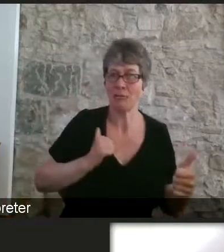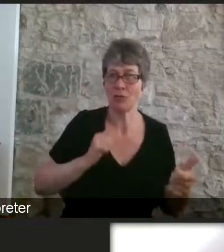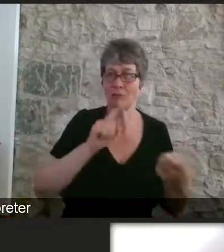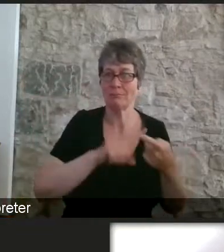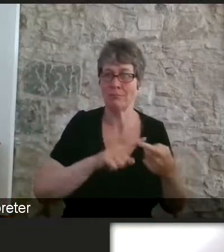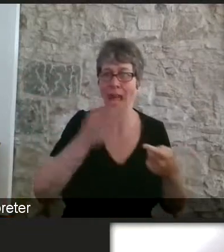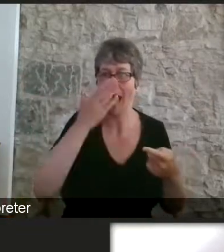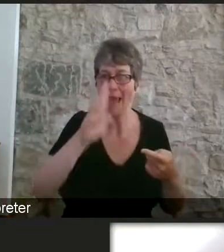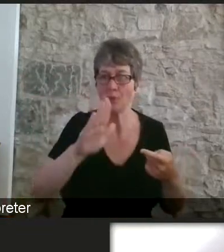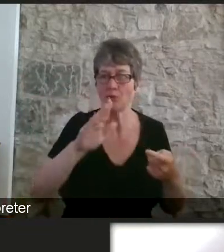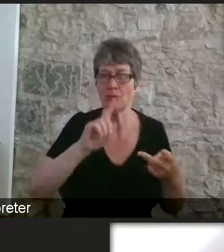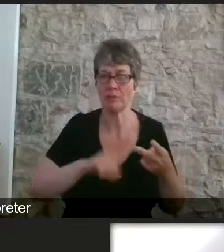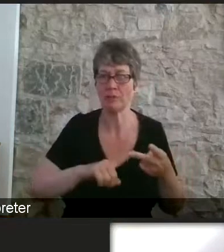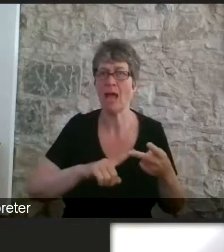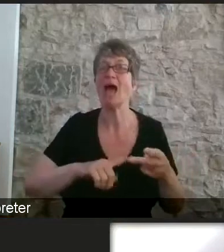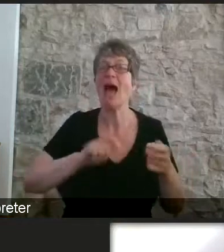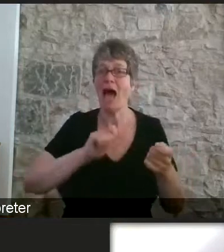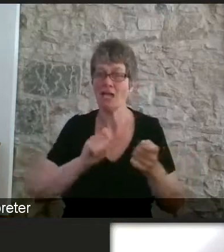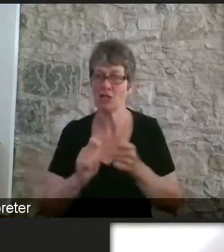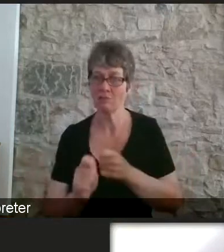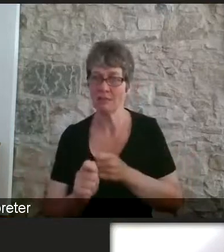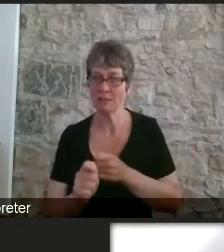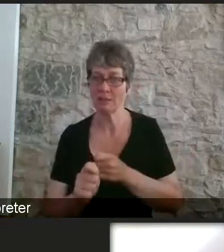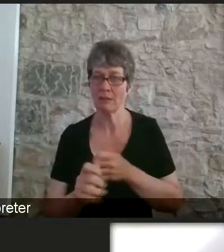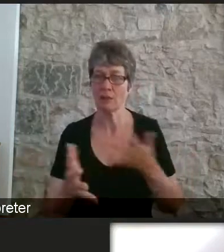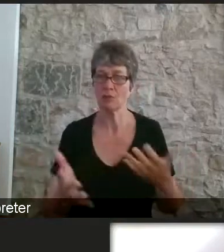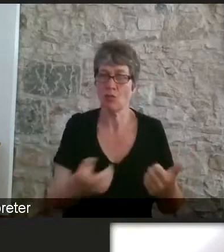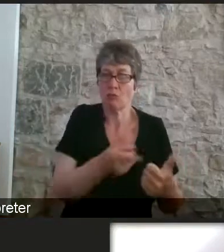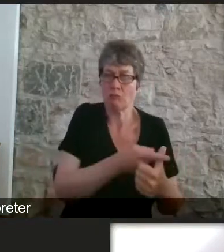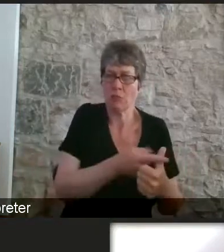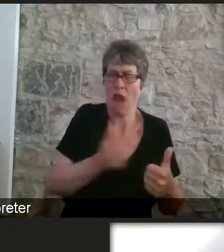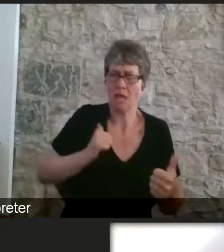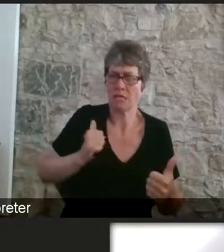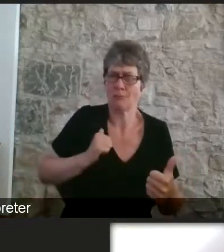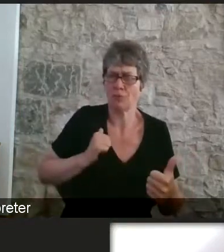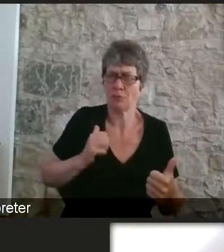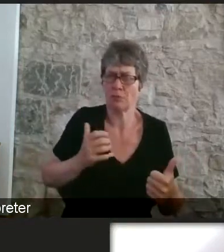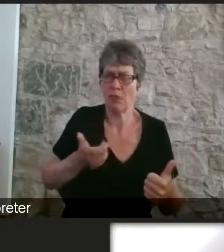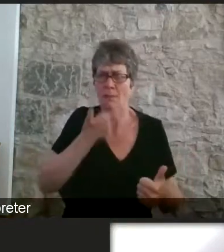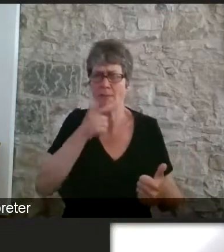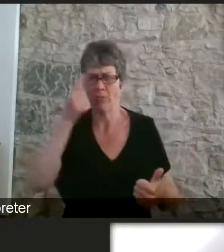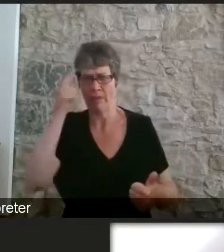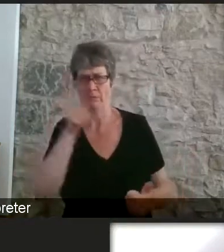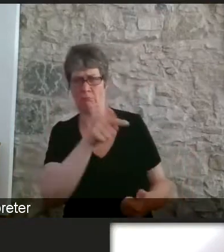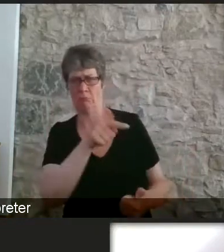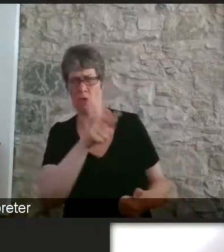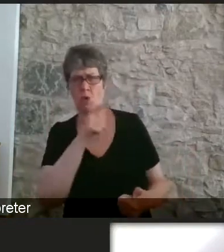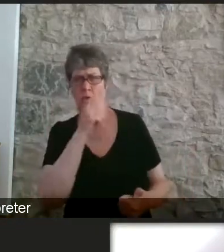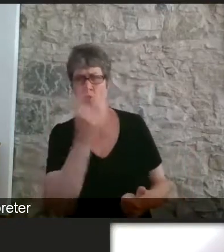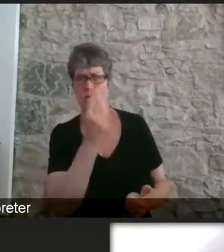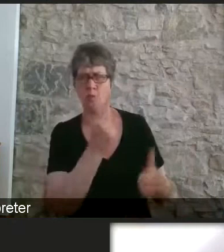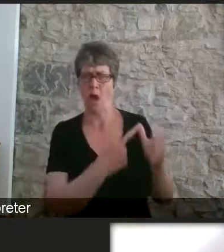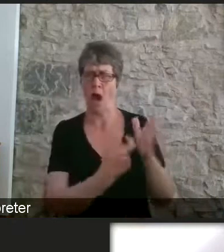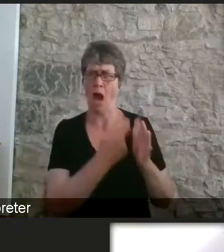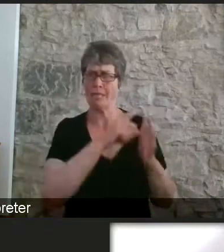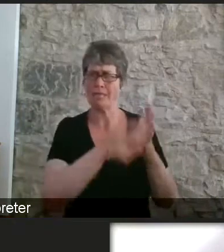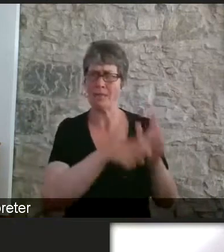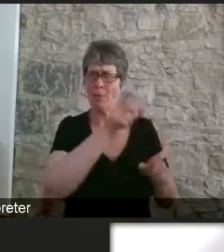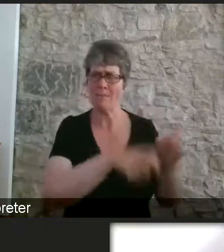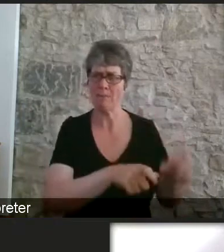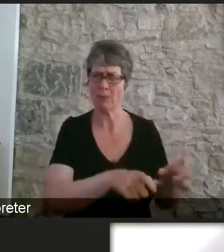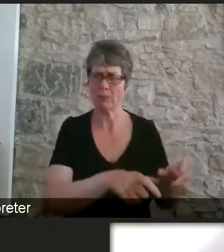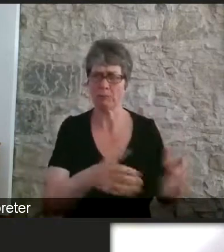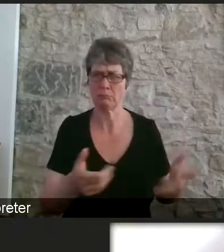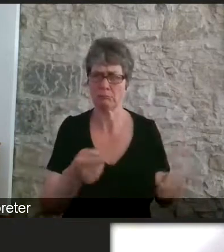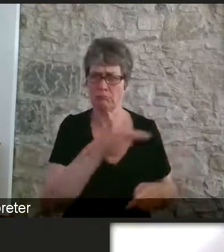By assumptions, I mean assumptions about who disabled people are, what they can do but also what they want and just reflecting on what Phil